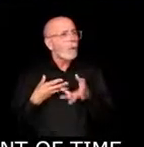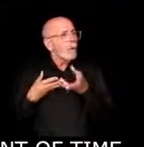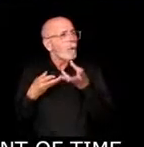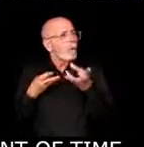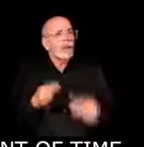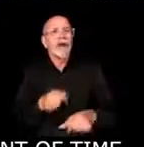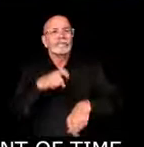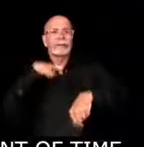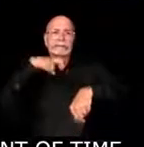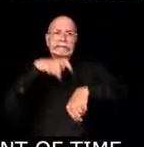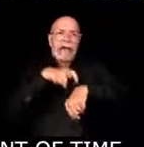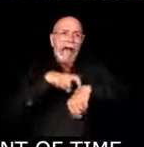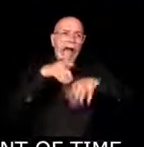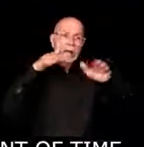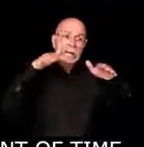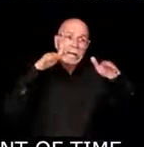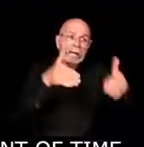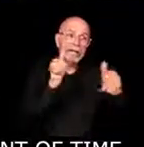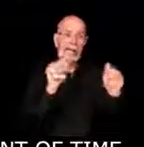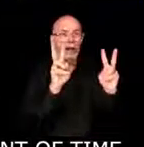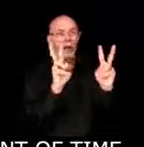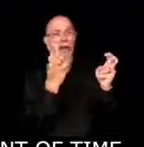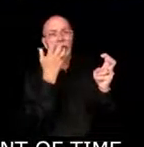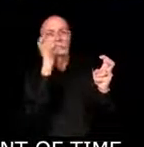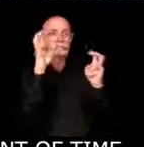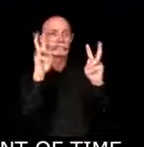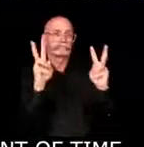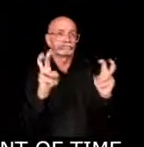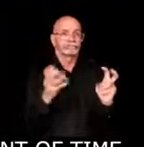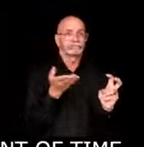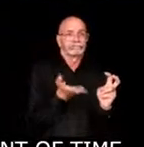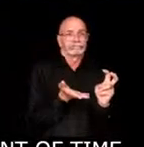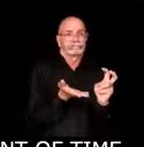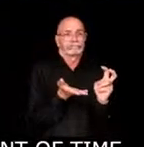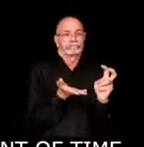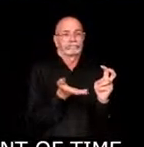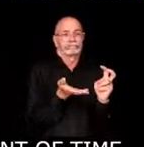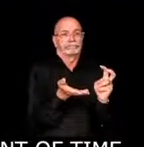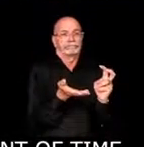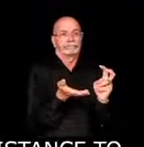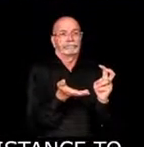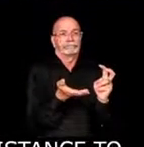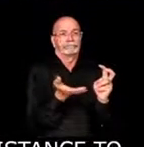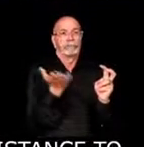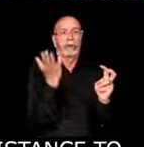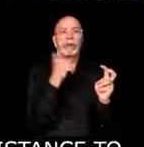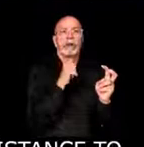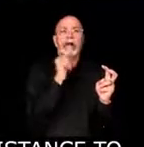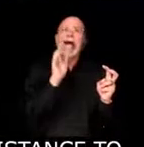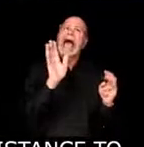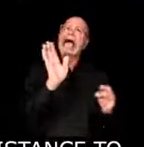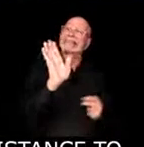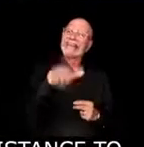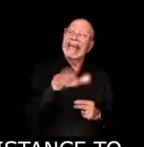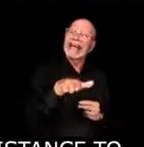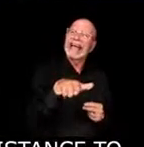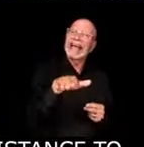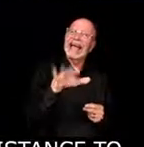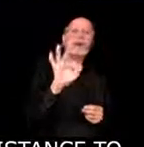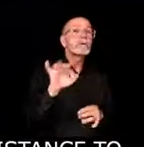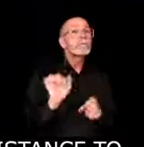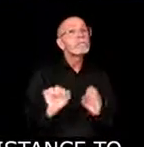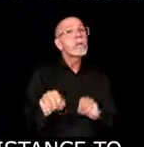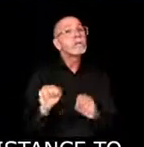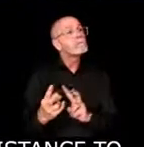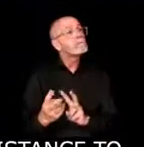Did you not think that it would be of assistance to mention that, by the way, we think there may be a recording of